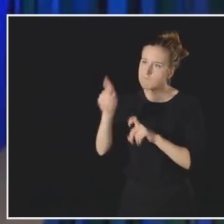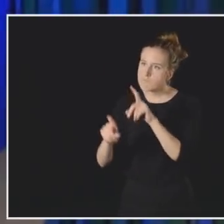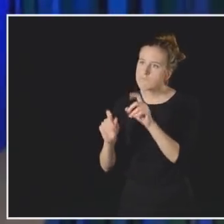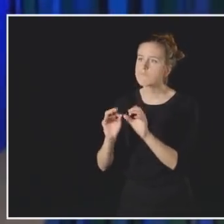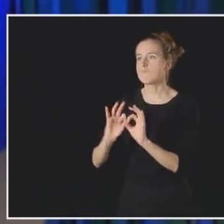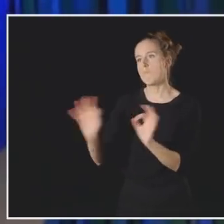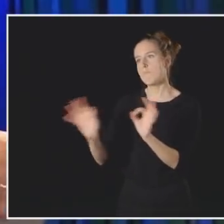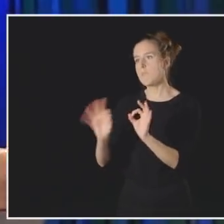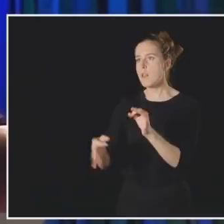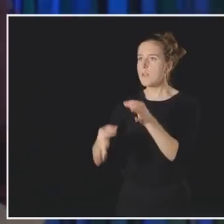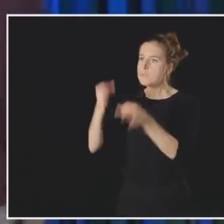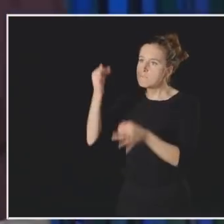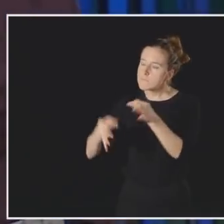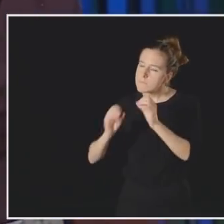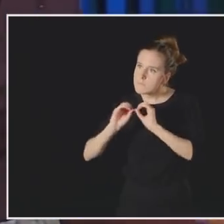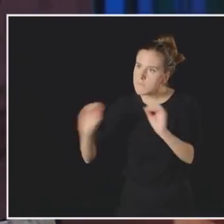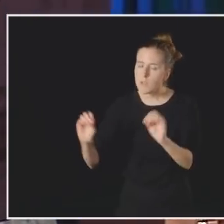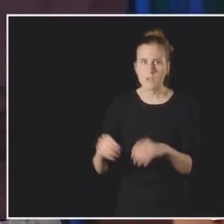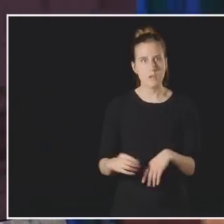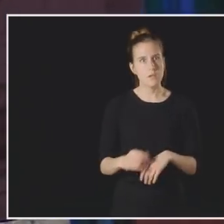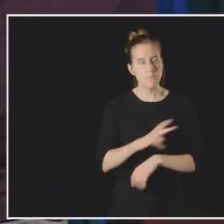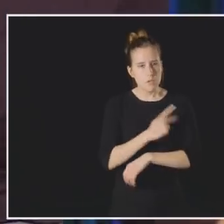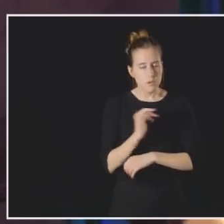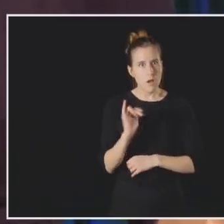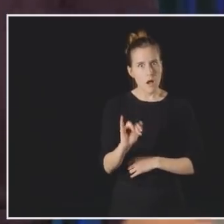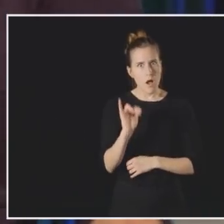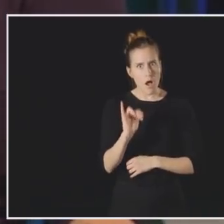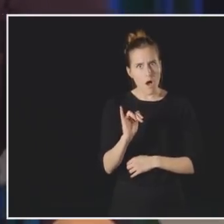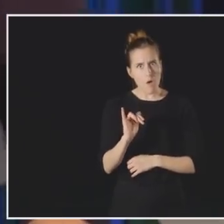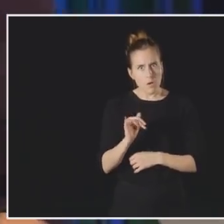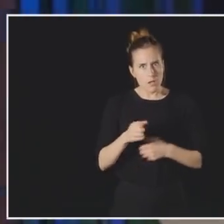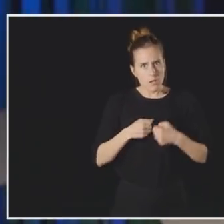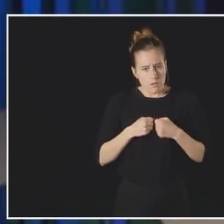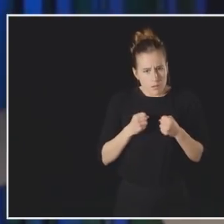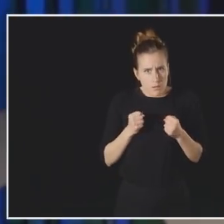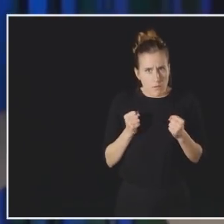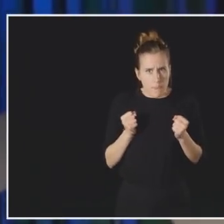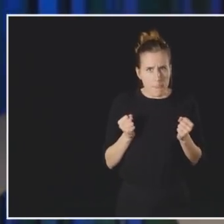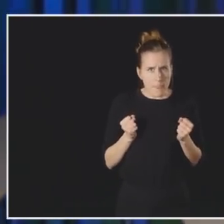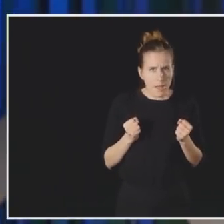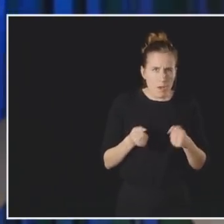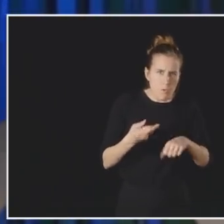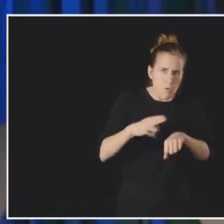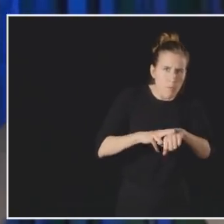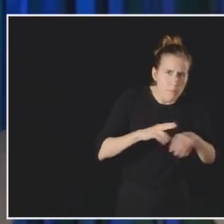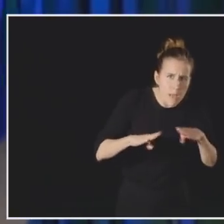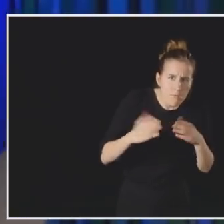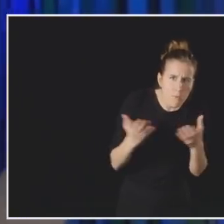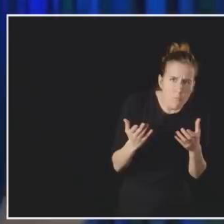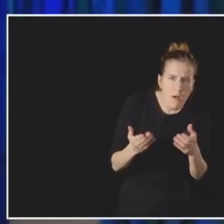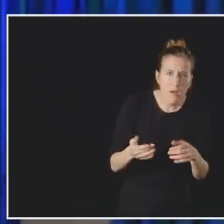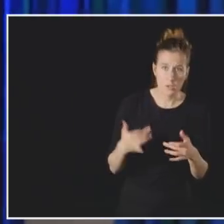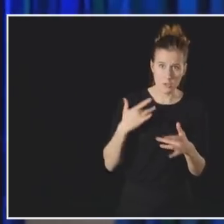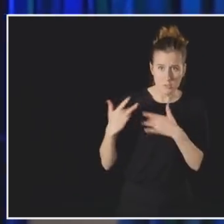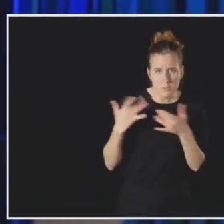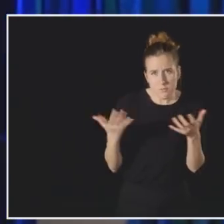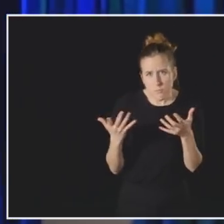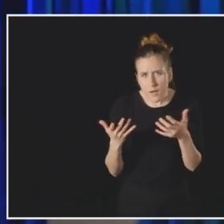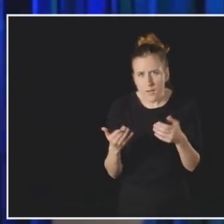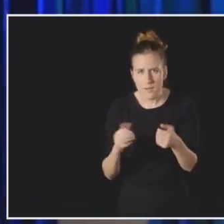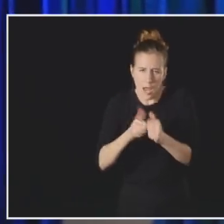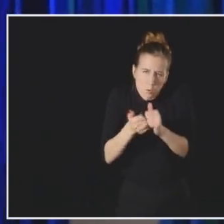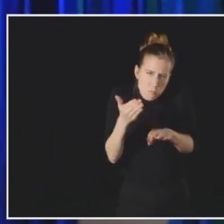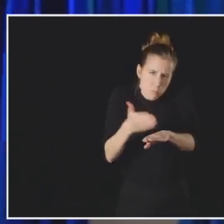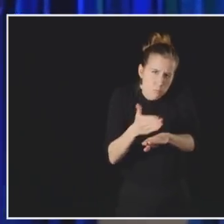-judgmental manner, they started opening up. They had a lot of questions. They wanted to know what was normal, what there is to be concerned